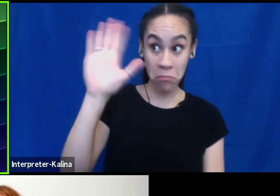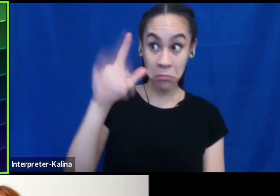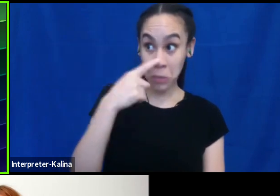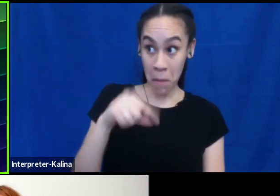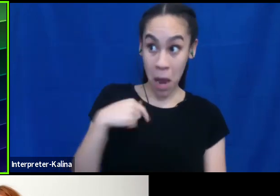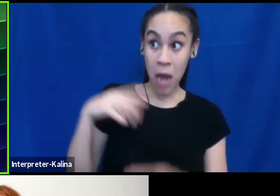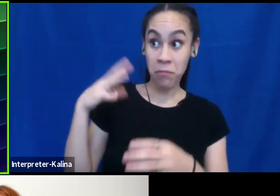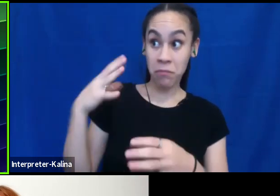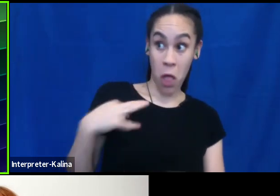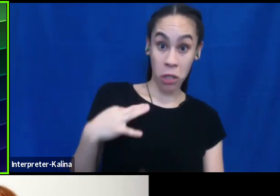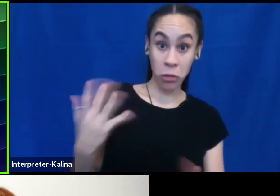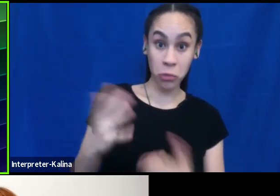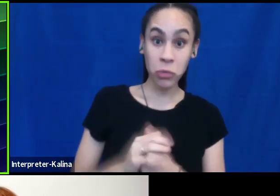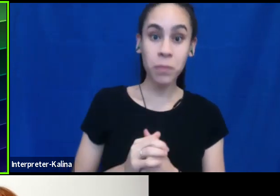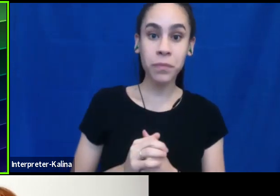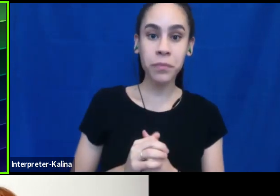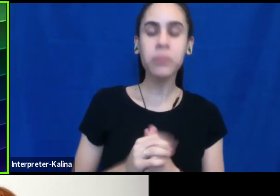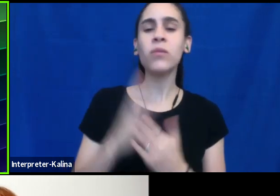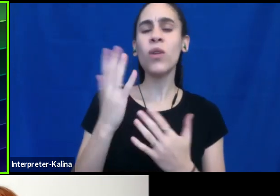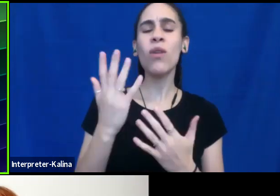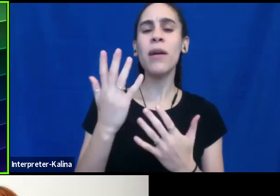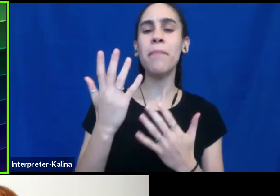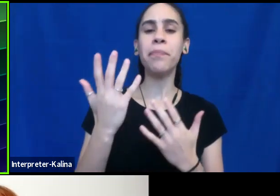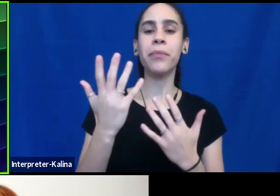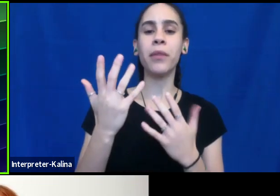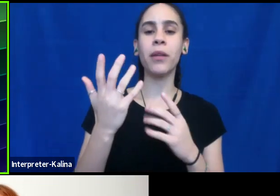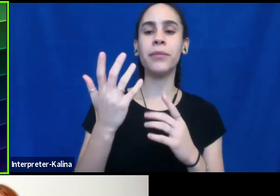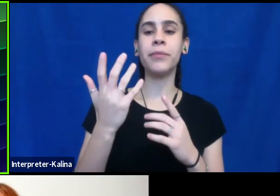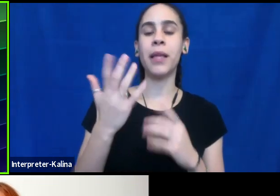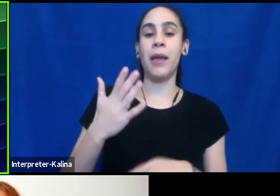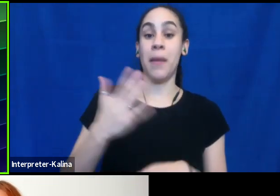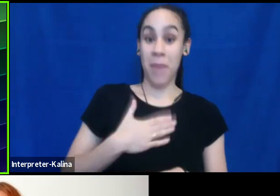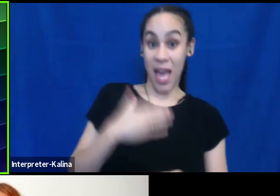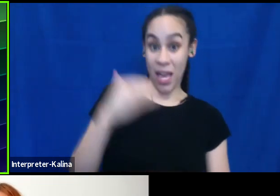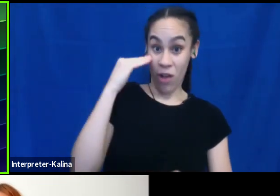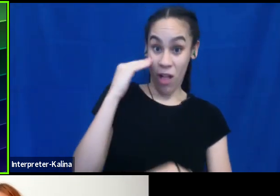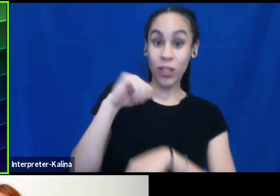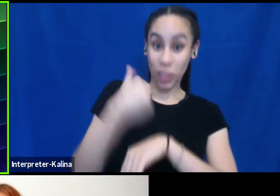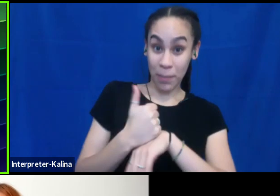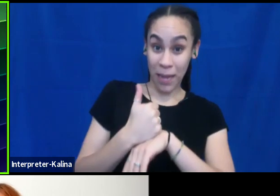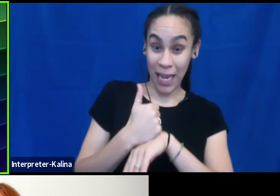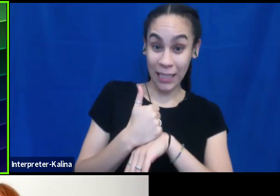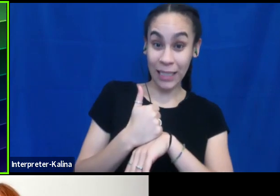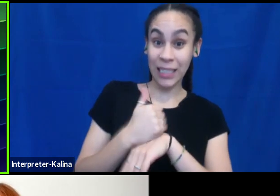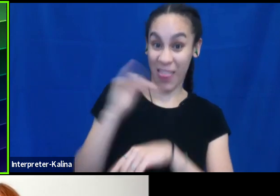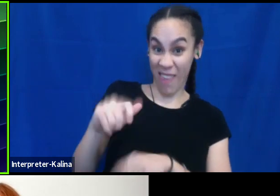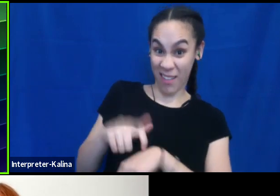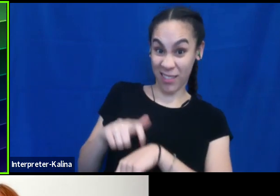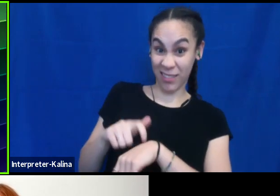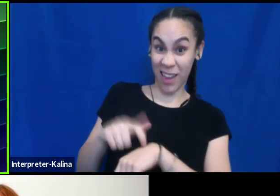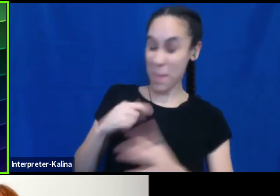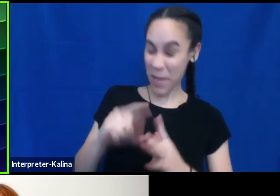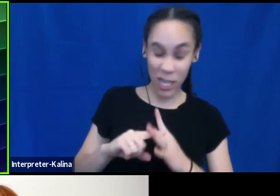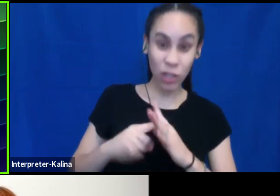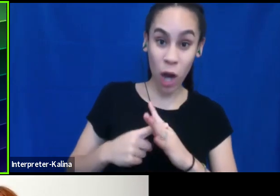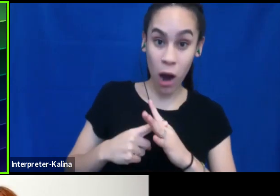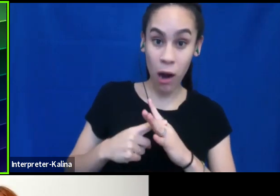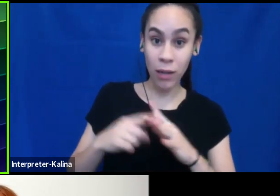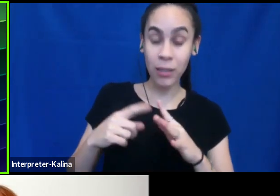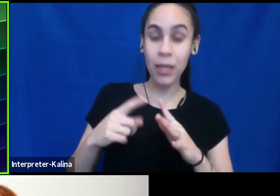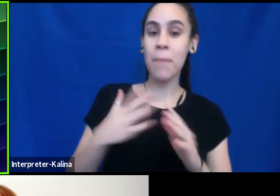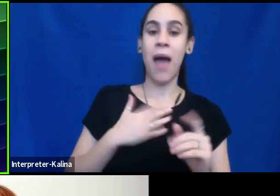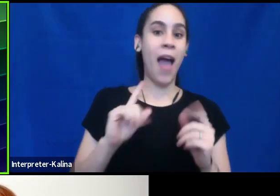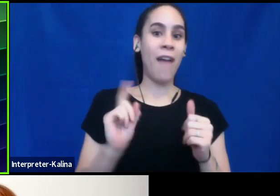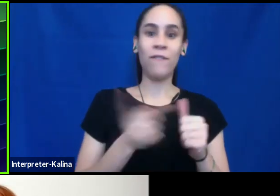And, um, I just to kind of give you some idea where my knowledge base was when I started, um, in my very first training, I,